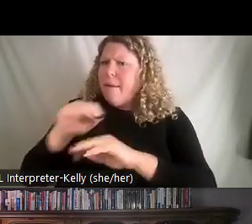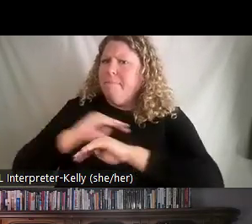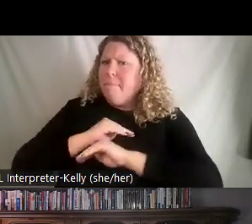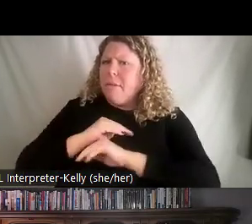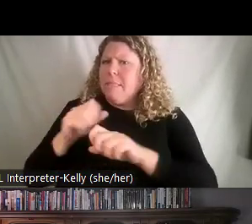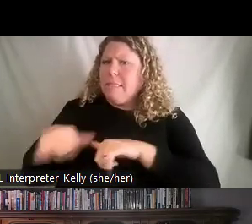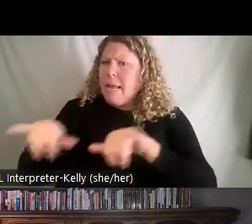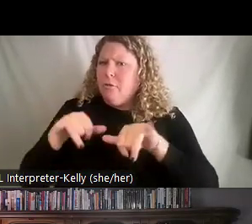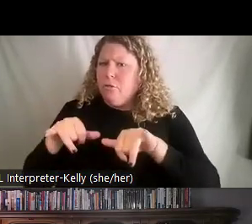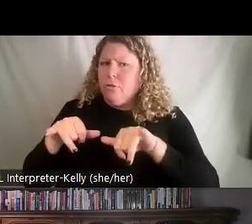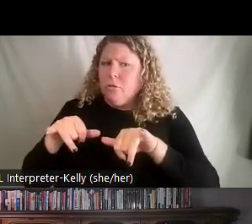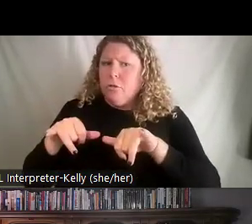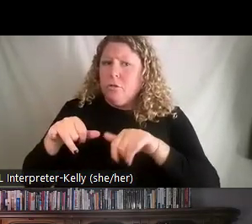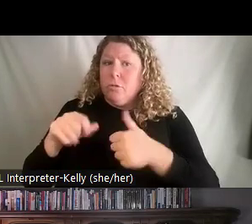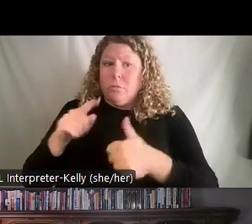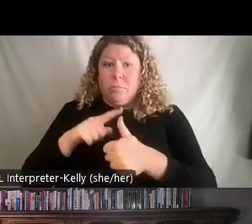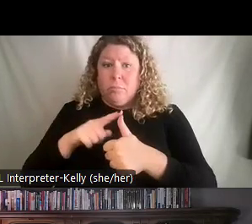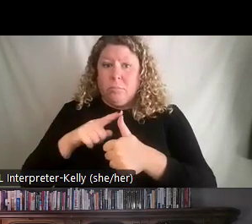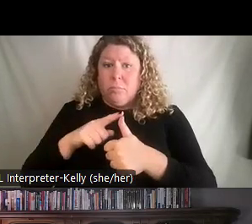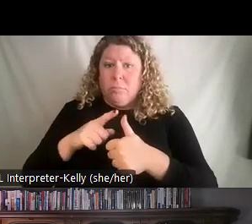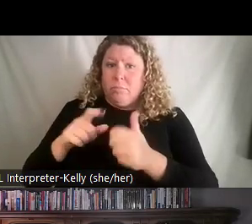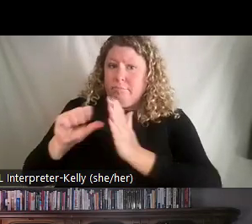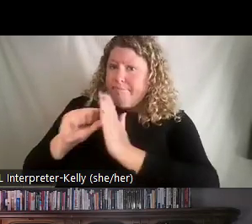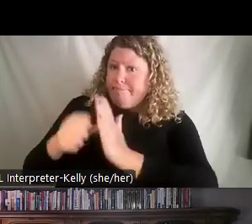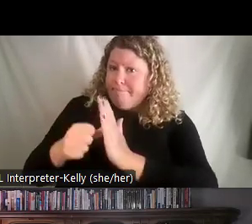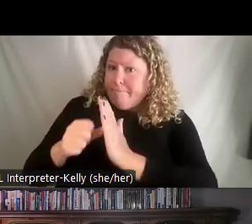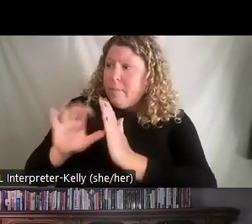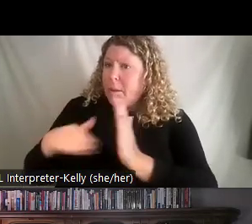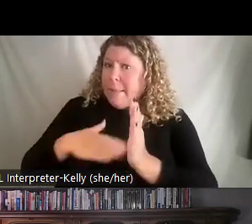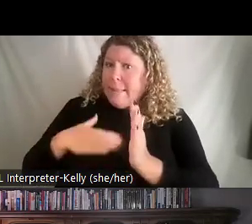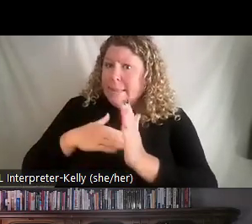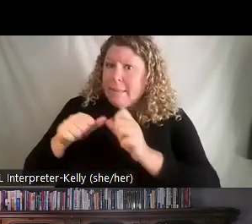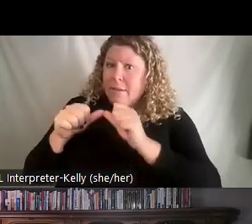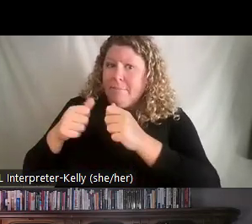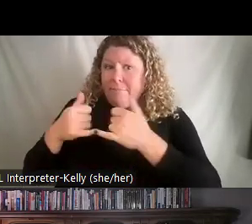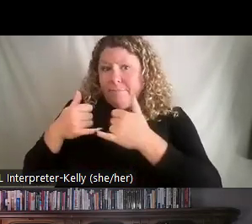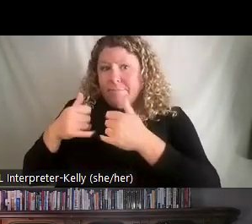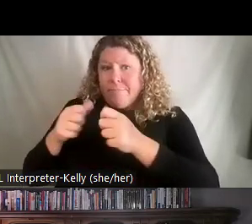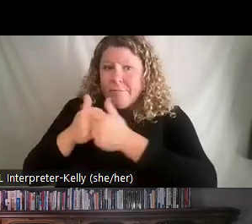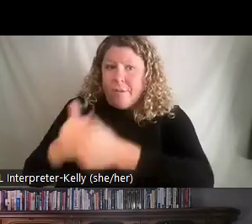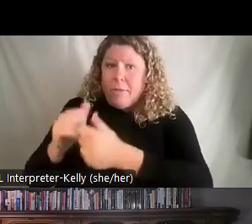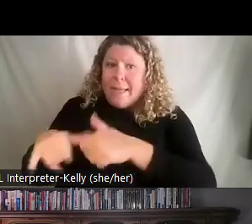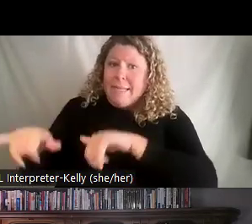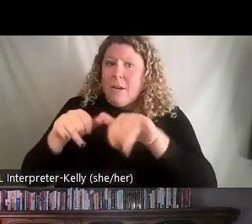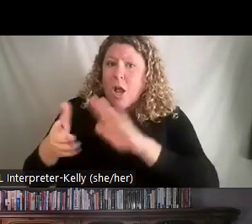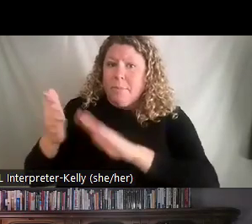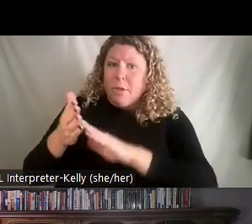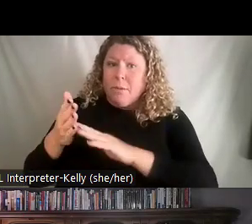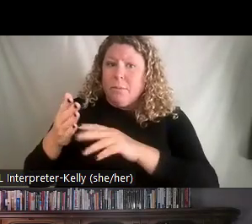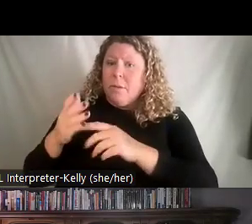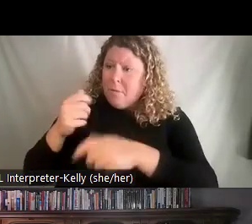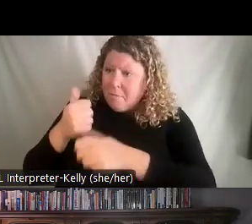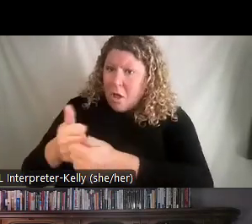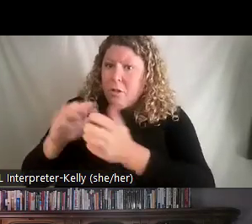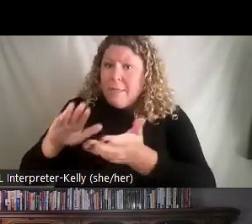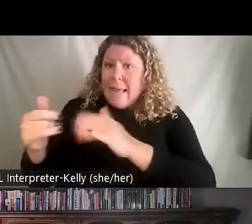So, do you A, act quickly, emphasize the use of following standard operating procedures for achieving the objectives and deadlines, and